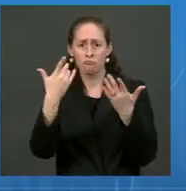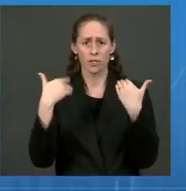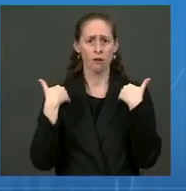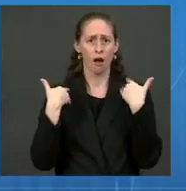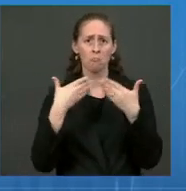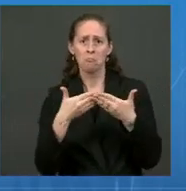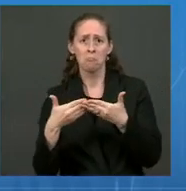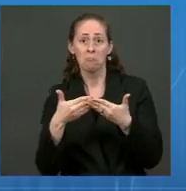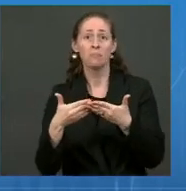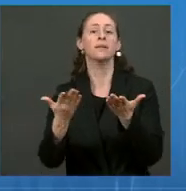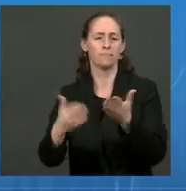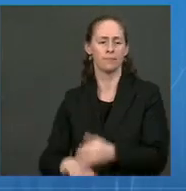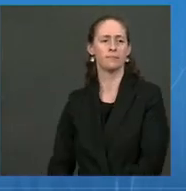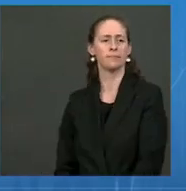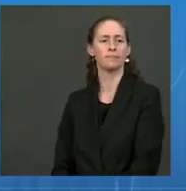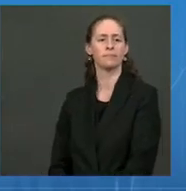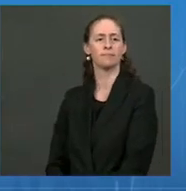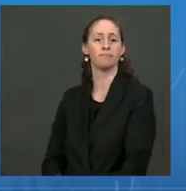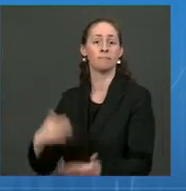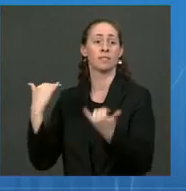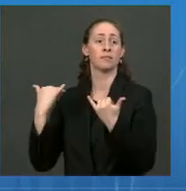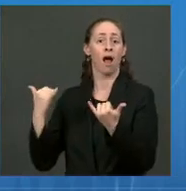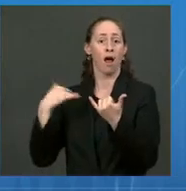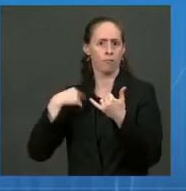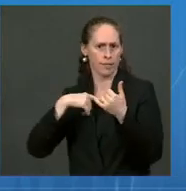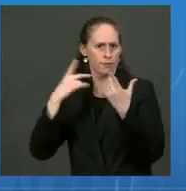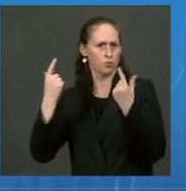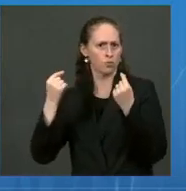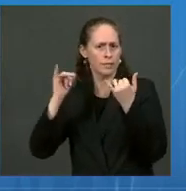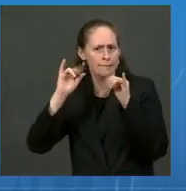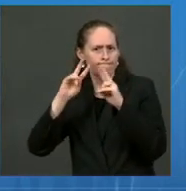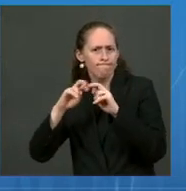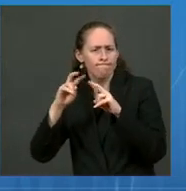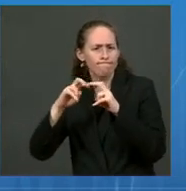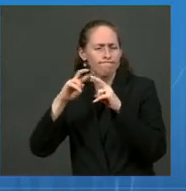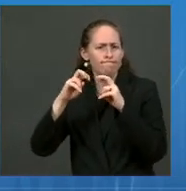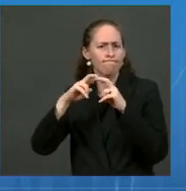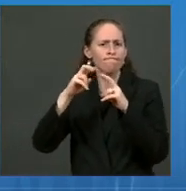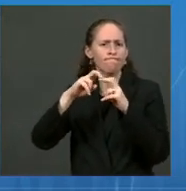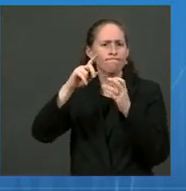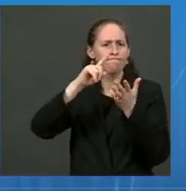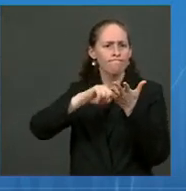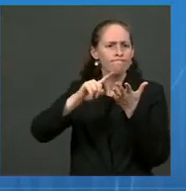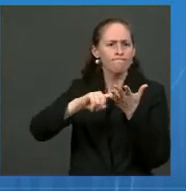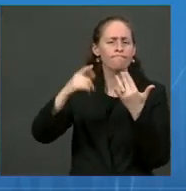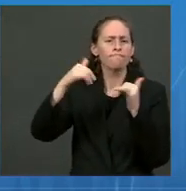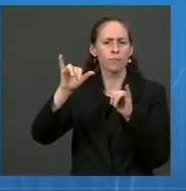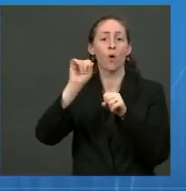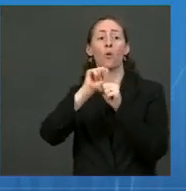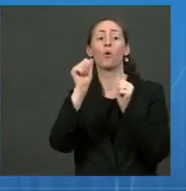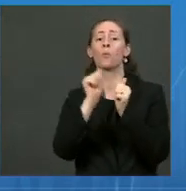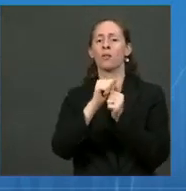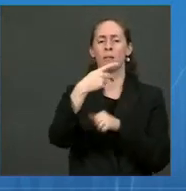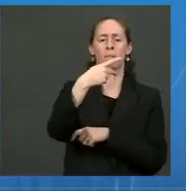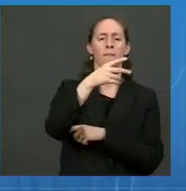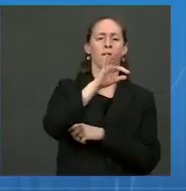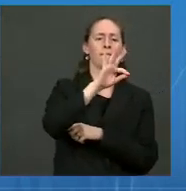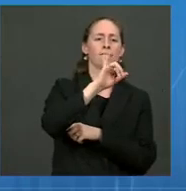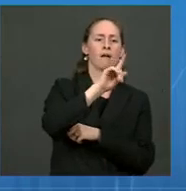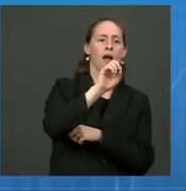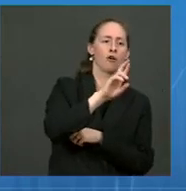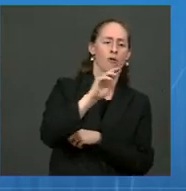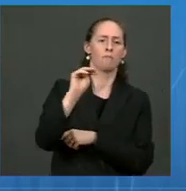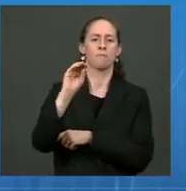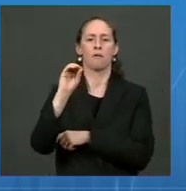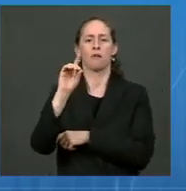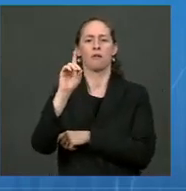are ongoing right now, not only with Pfizer, but also Moderna, which has a study